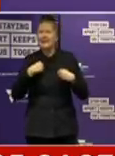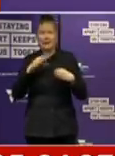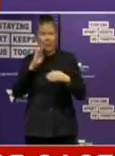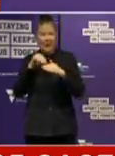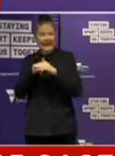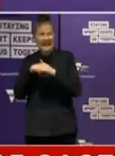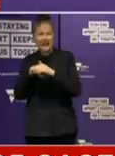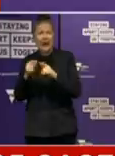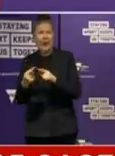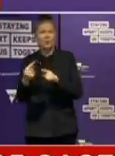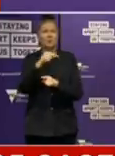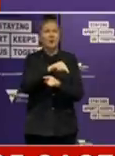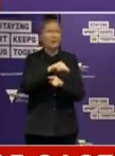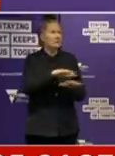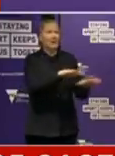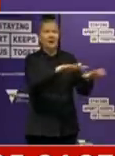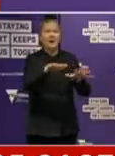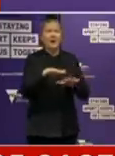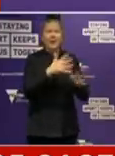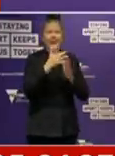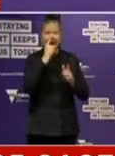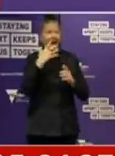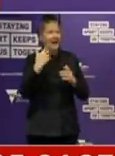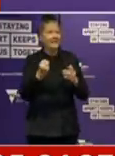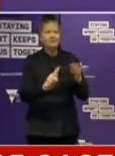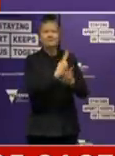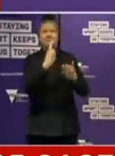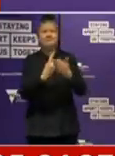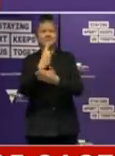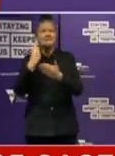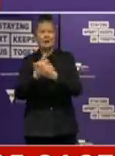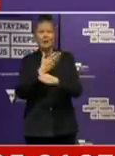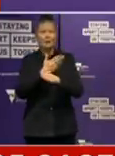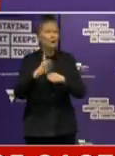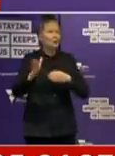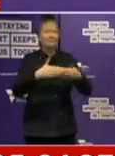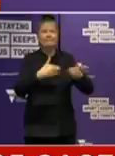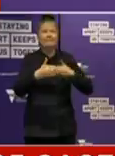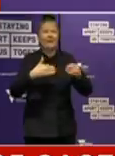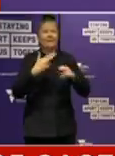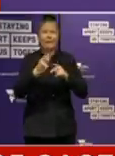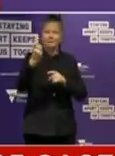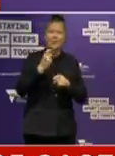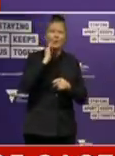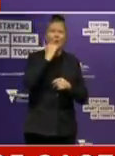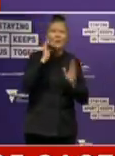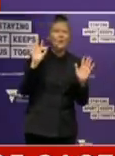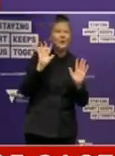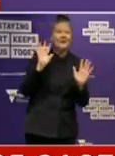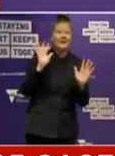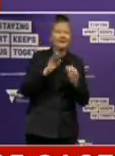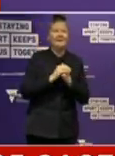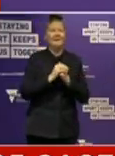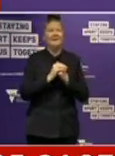to fund COVID-safe events and indeed new infrastructure as we head into the warmer months and as people are welcomed back into the